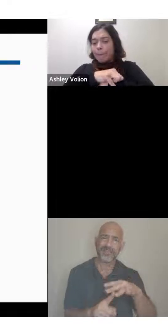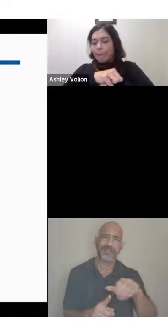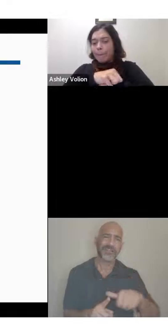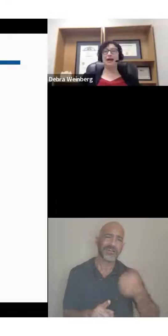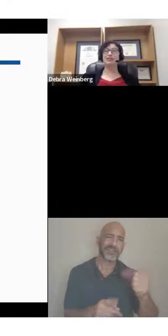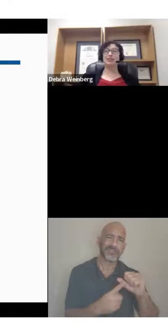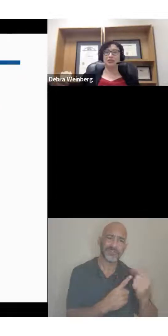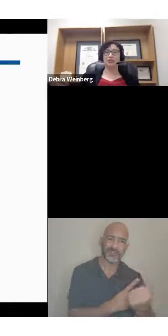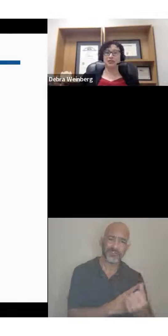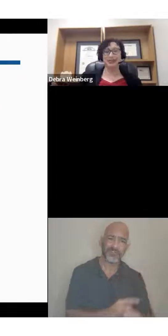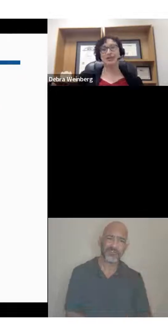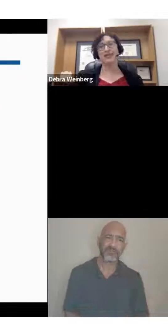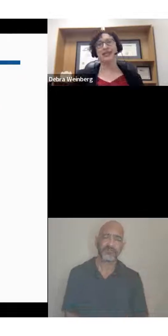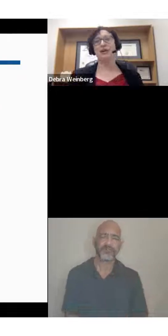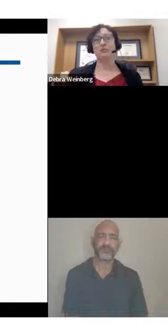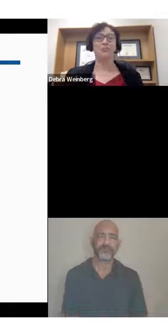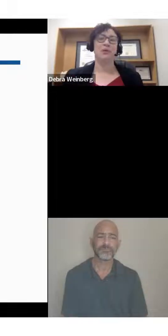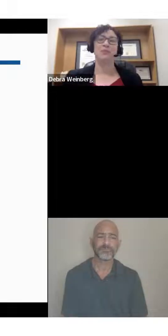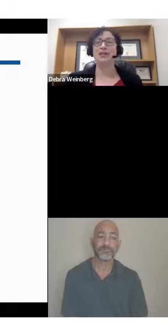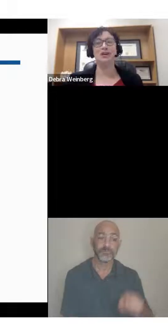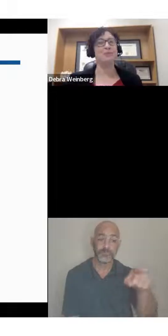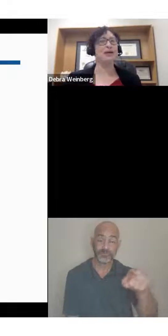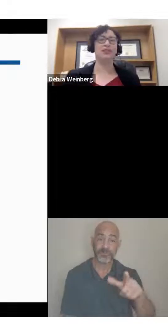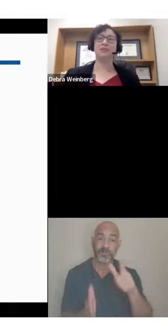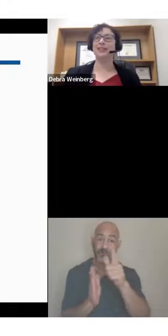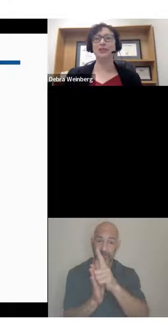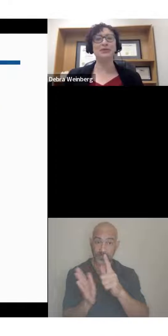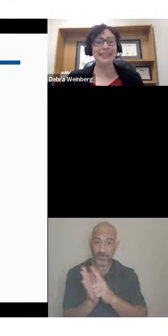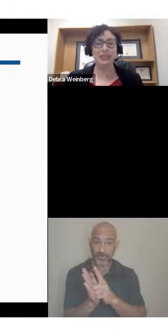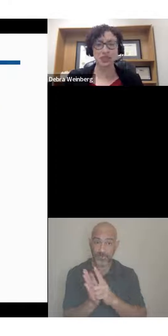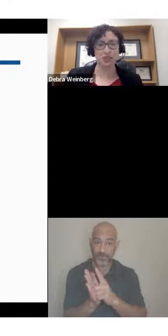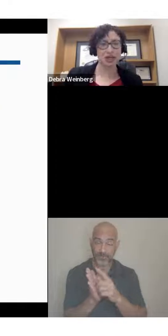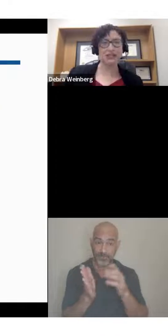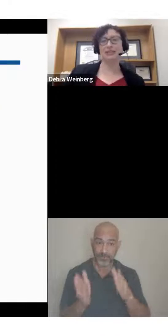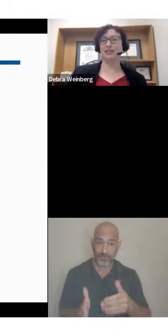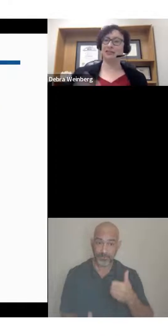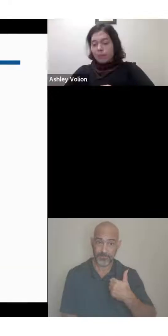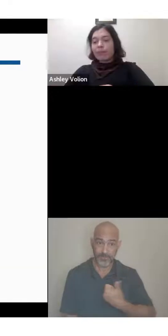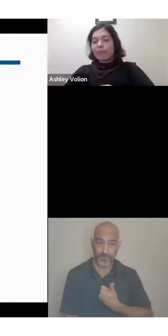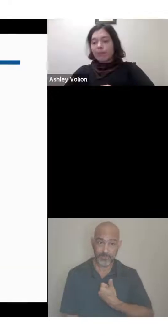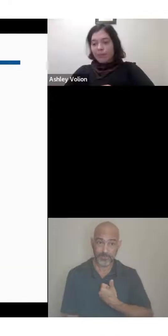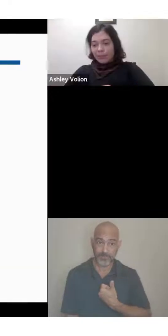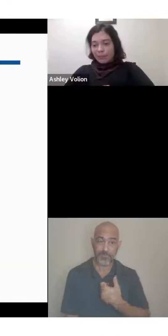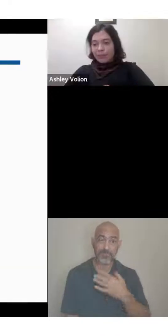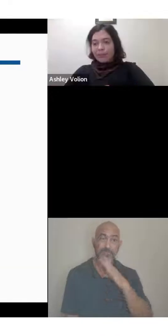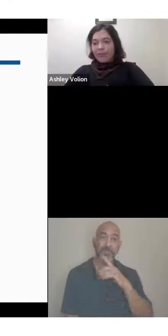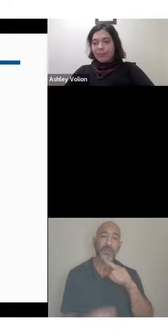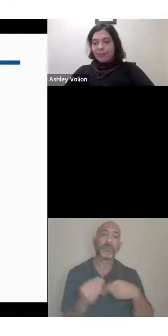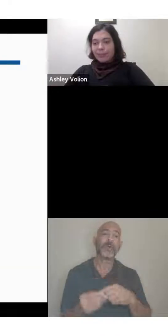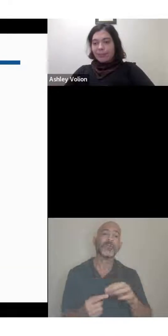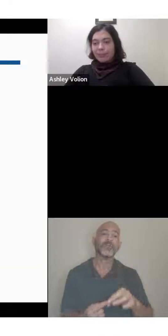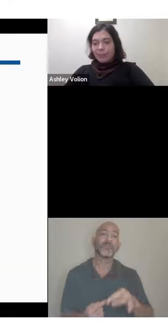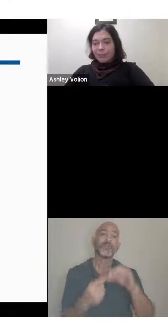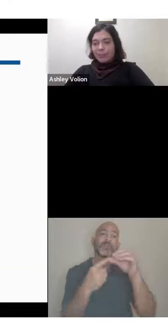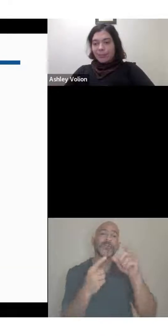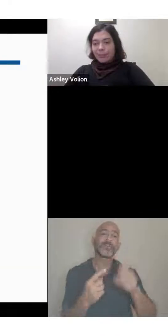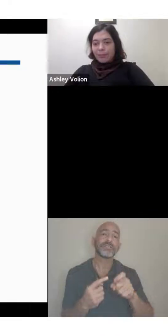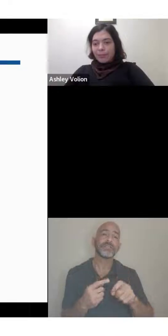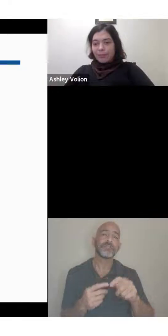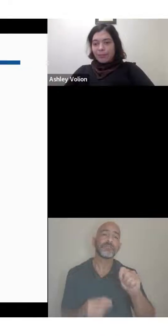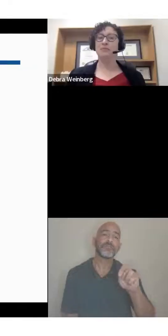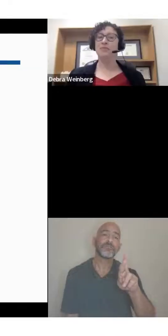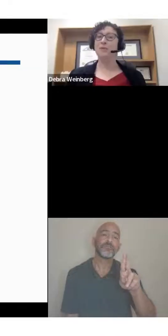And as a lawyer, you know, we talk about special needs trusts, we talk about special education.